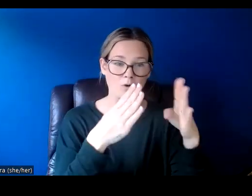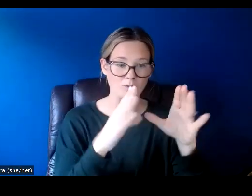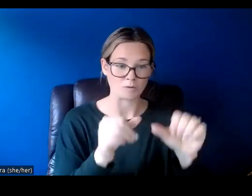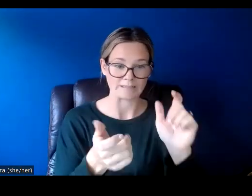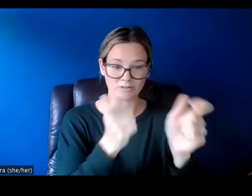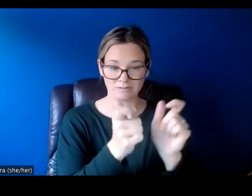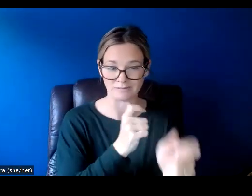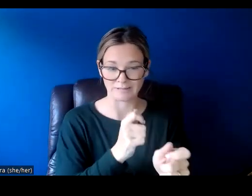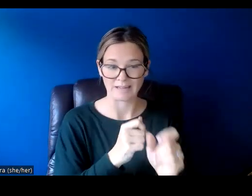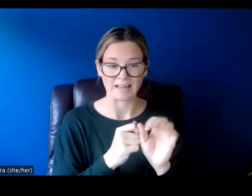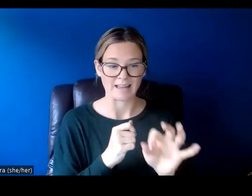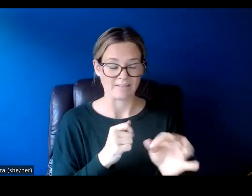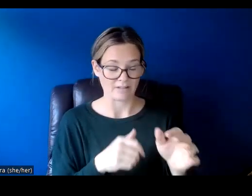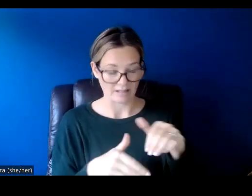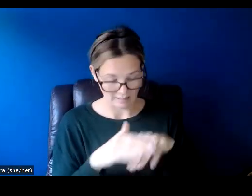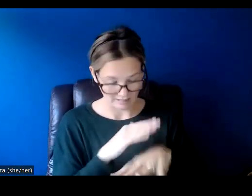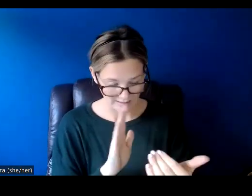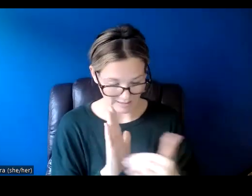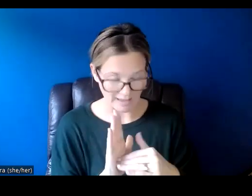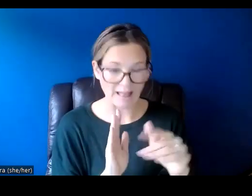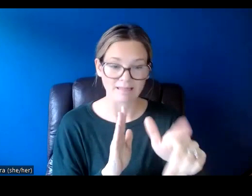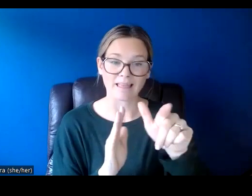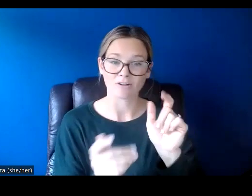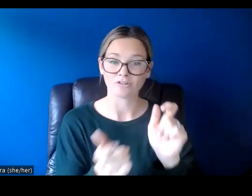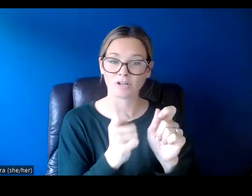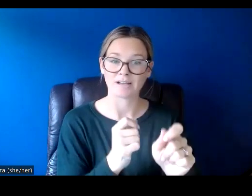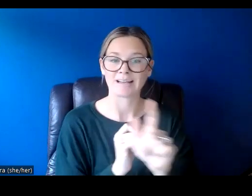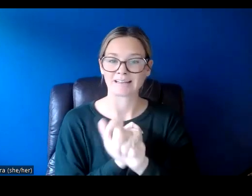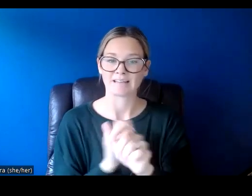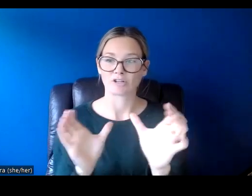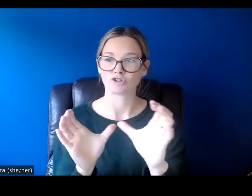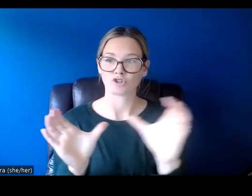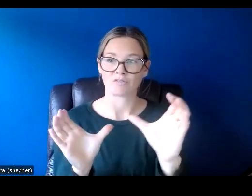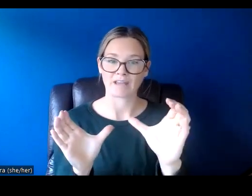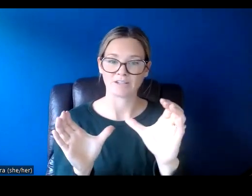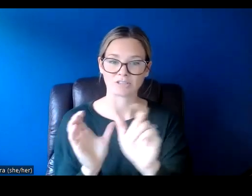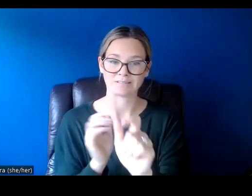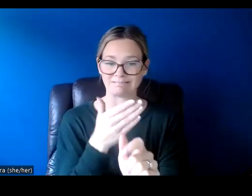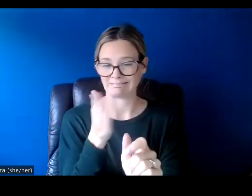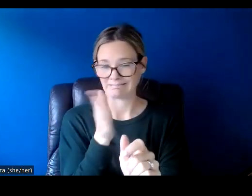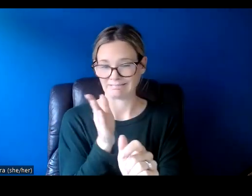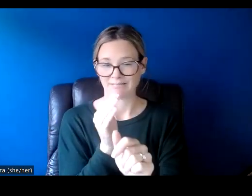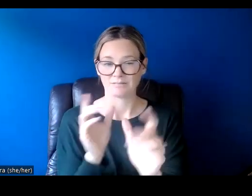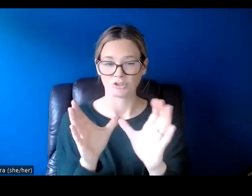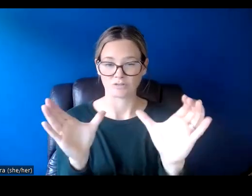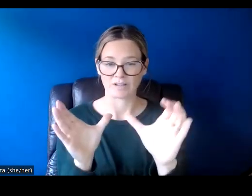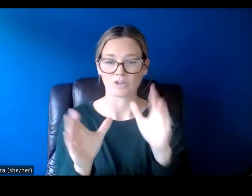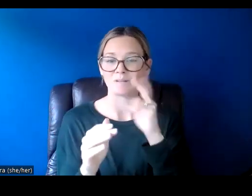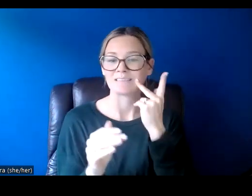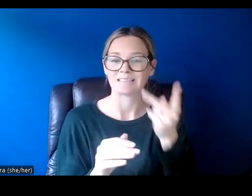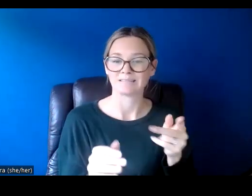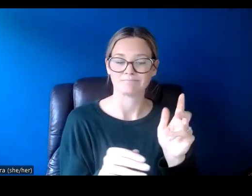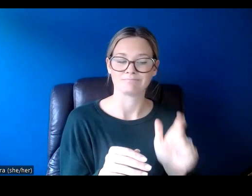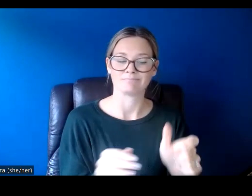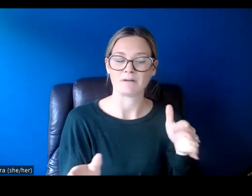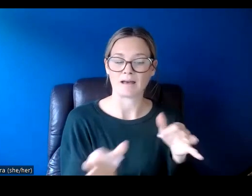them. If you're going back in to make any alterations, click on the certification tab at the end. You will see this button that